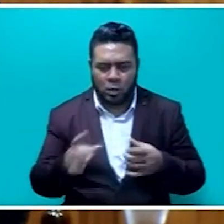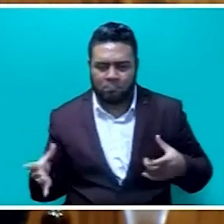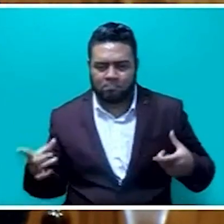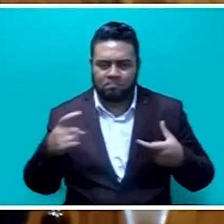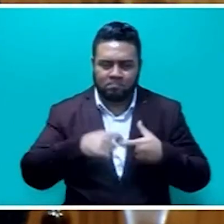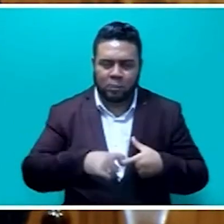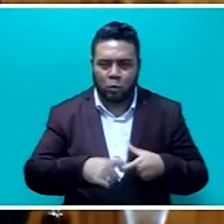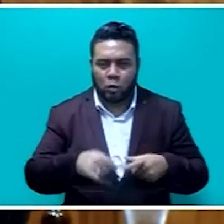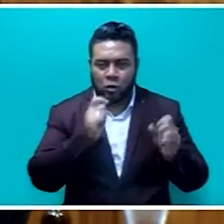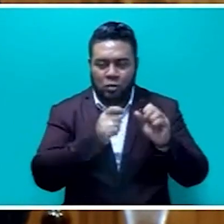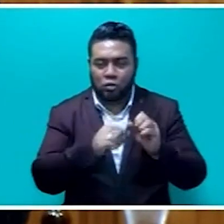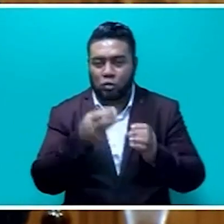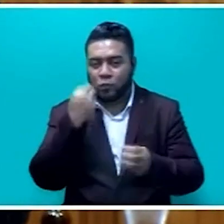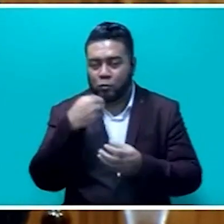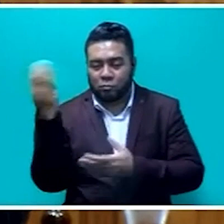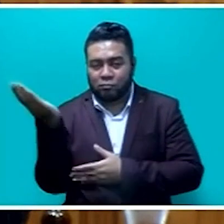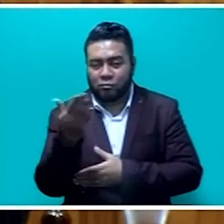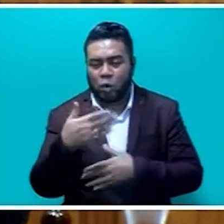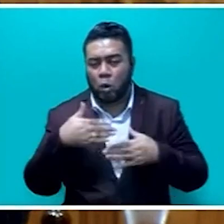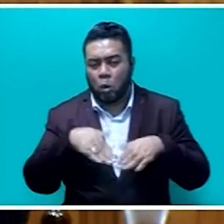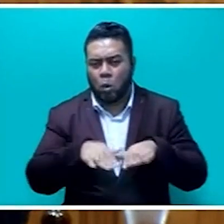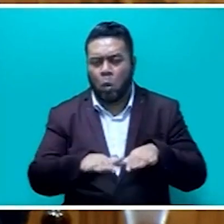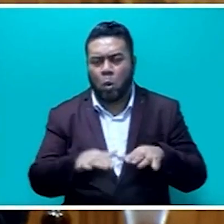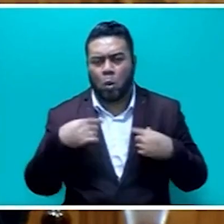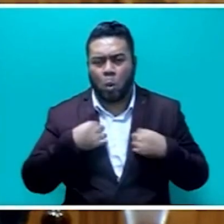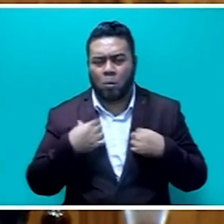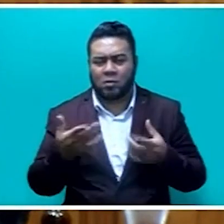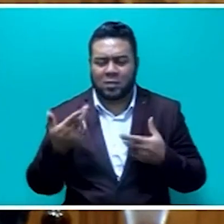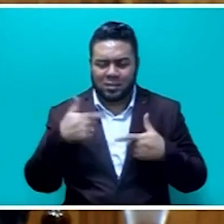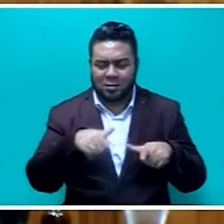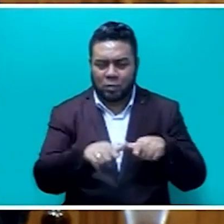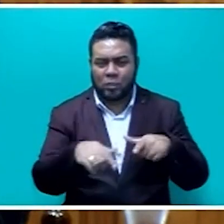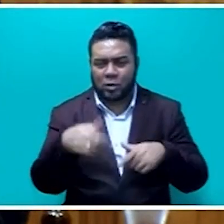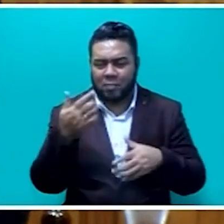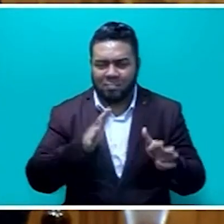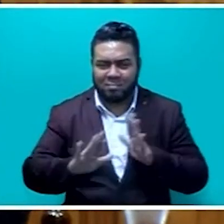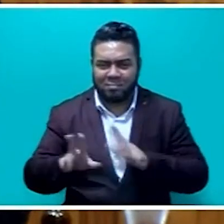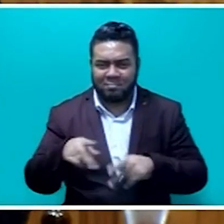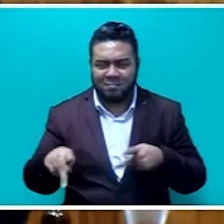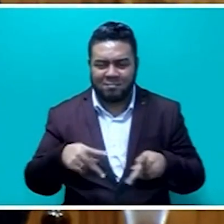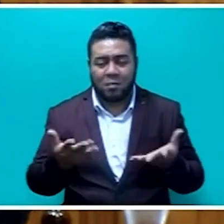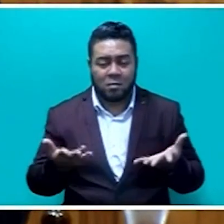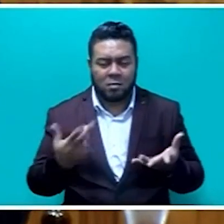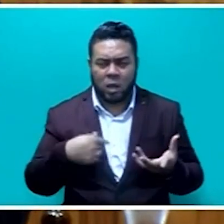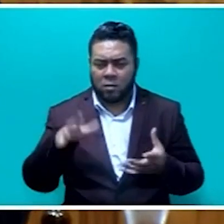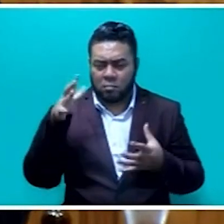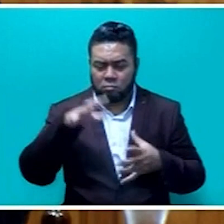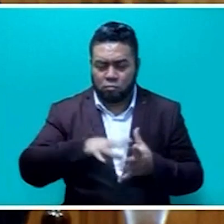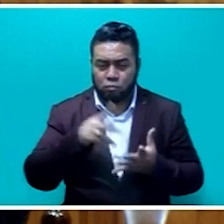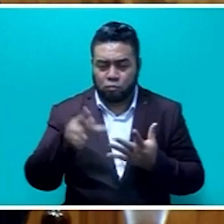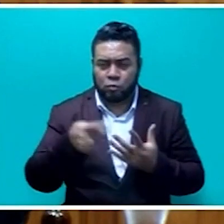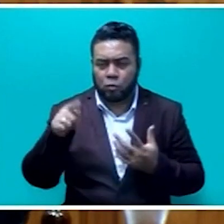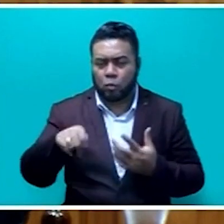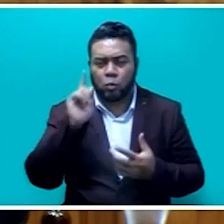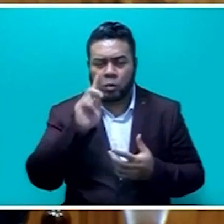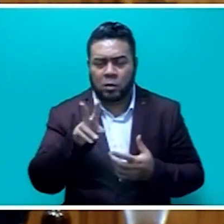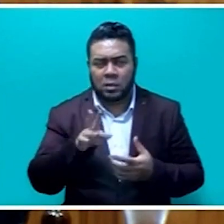construction, catering, apparel, electronics, transport, entertainment. The event will look at various locations,